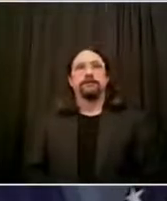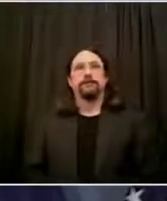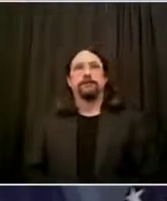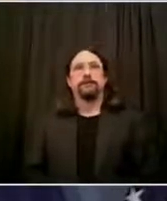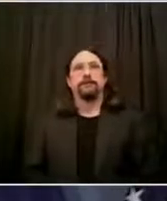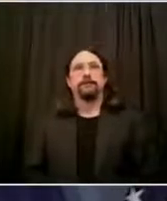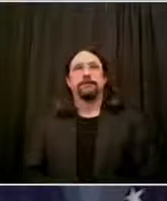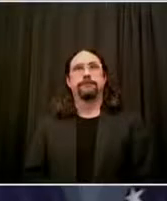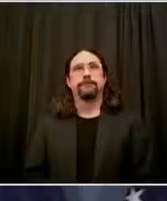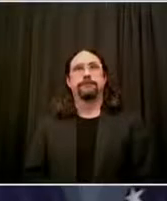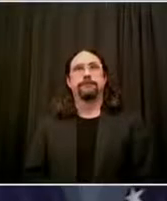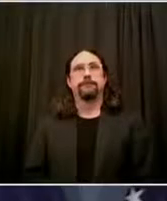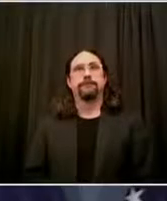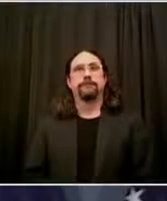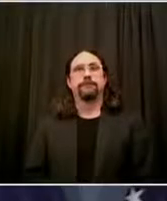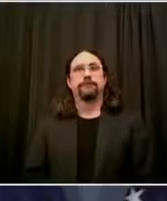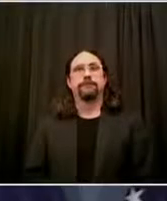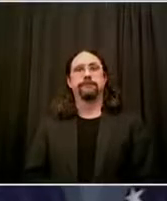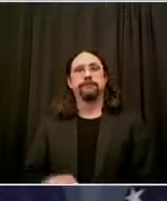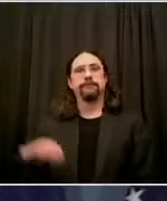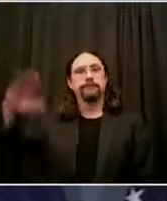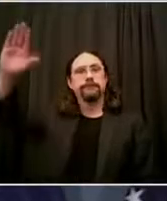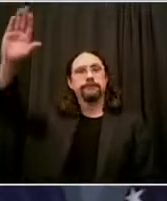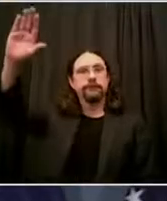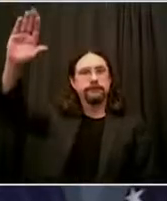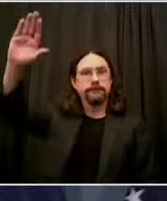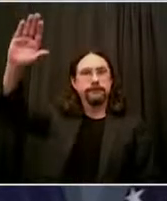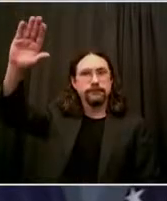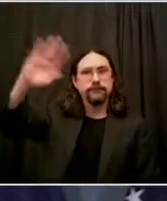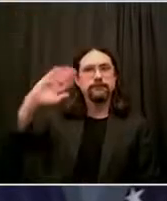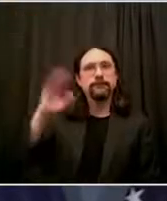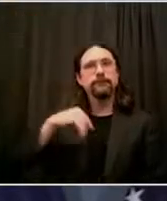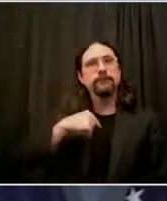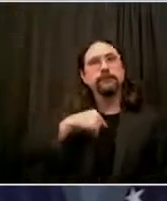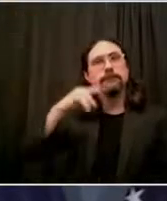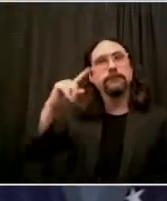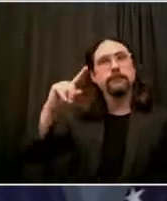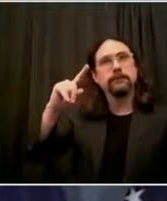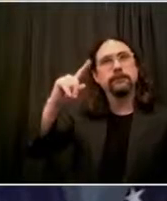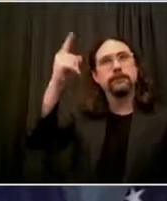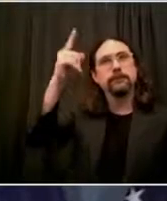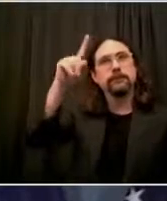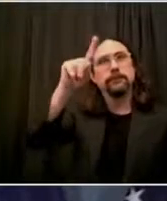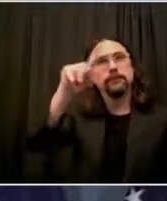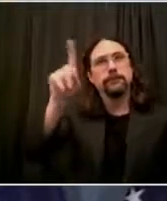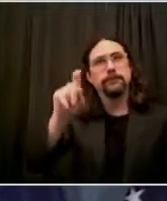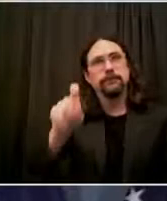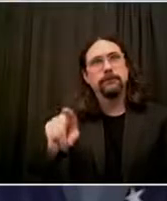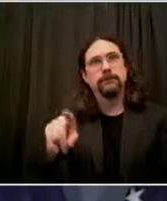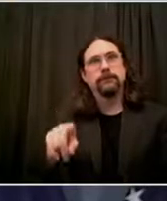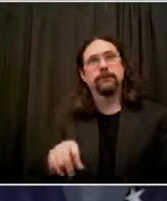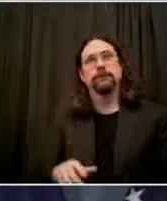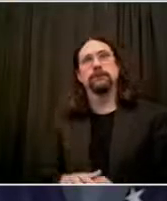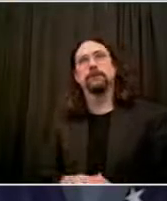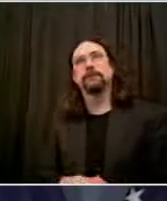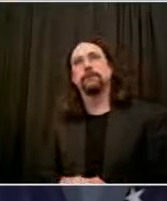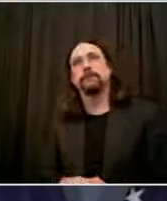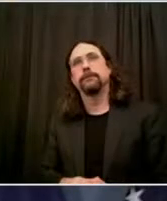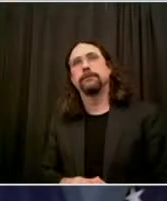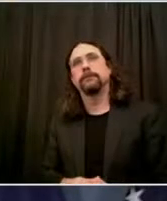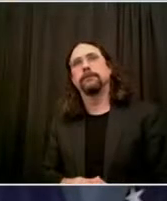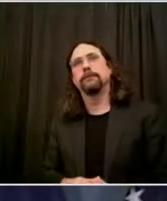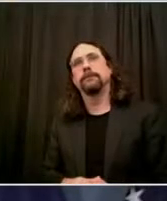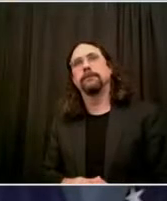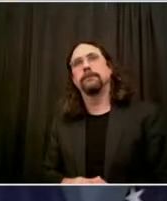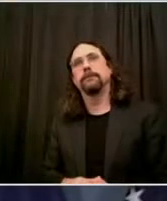of George Floyd in Minneapolis for you to decide to shift funding from the NYPD instead of at any other time during your tenure,